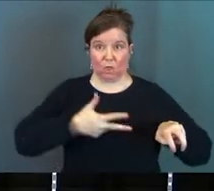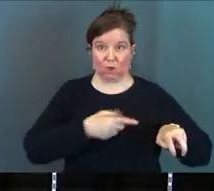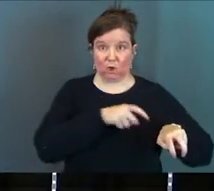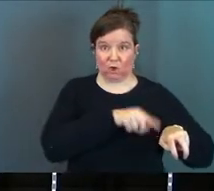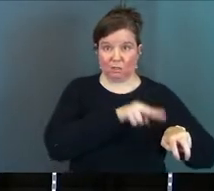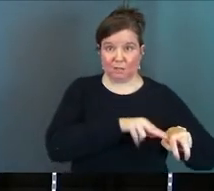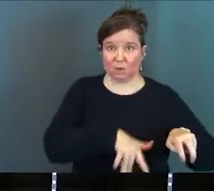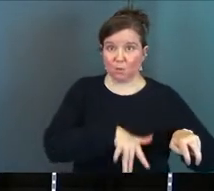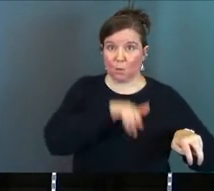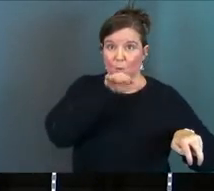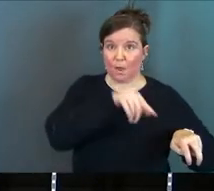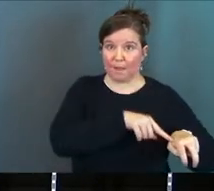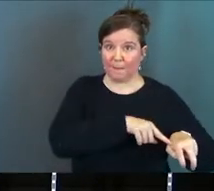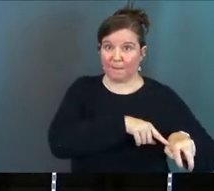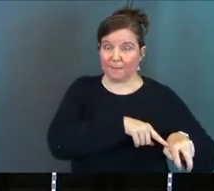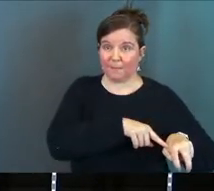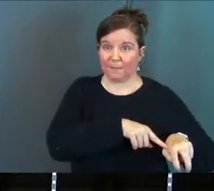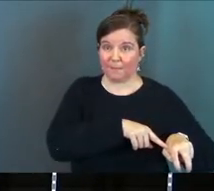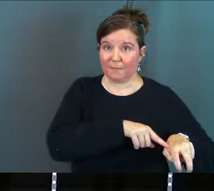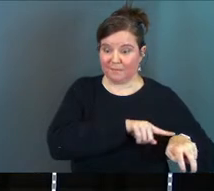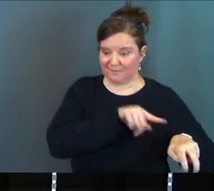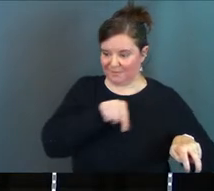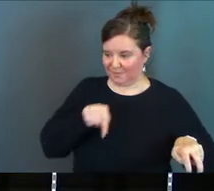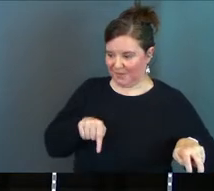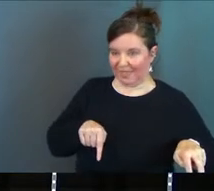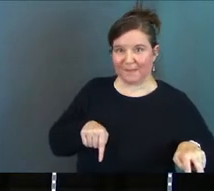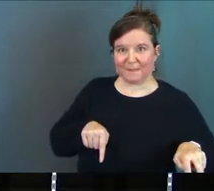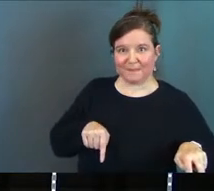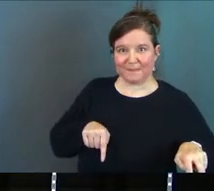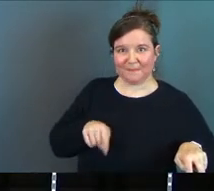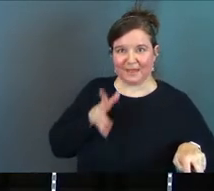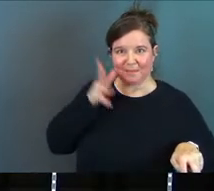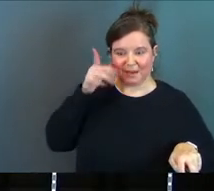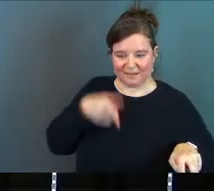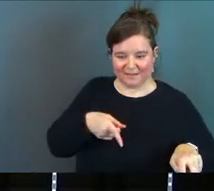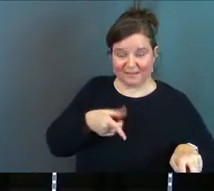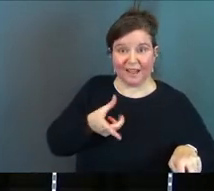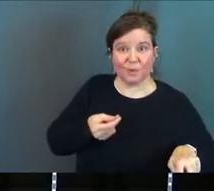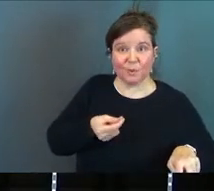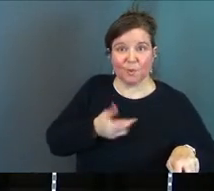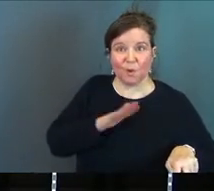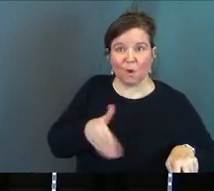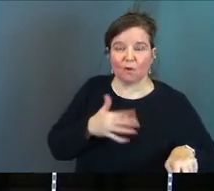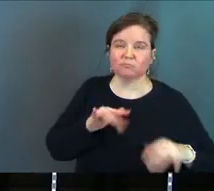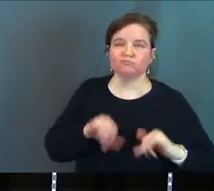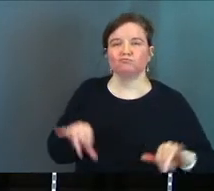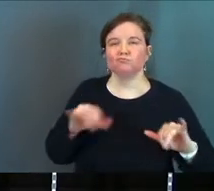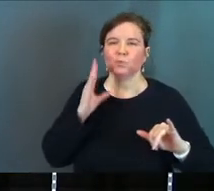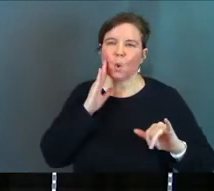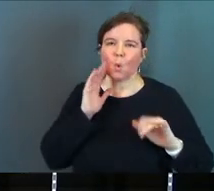And you grow up with them. And they know how to do all the stuff.